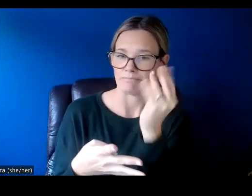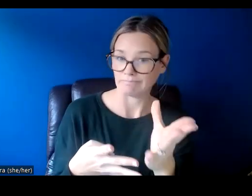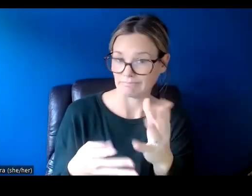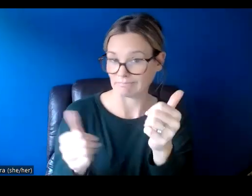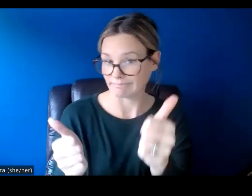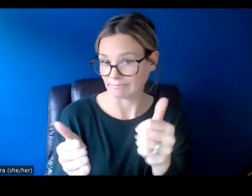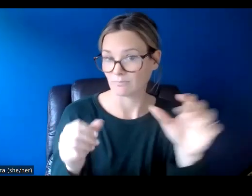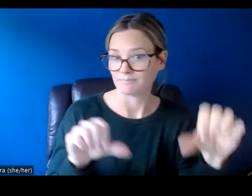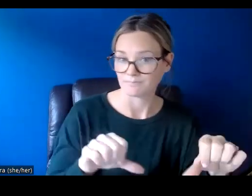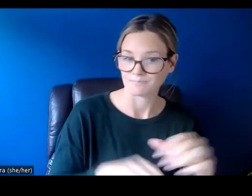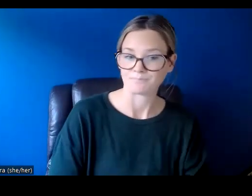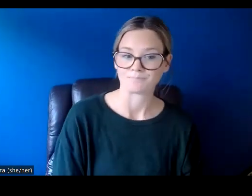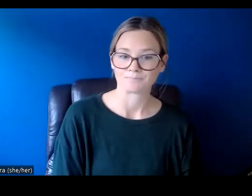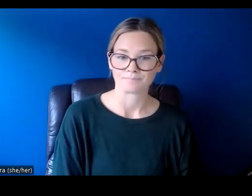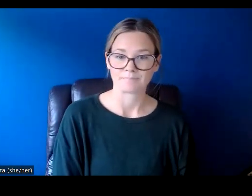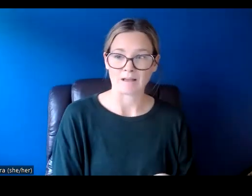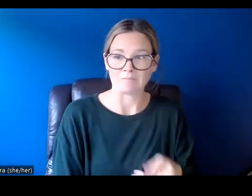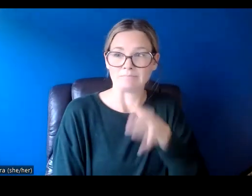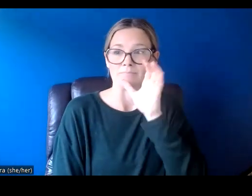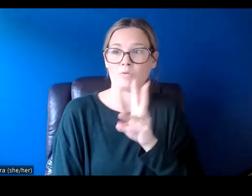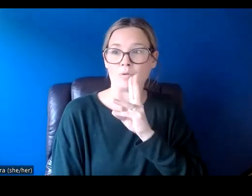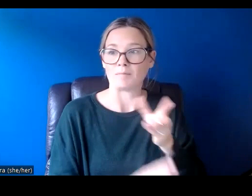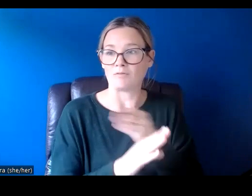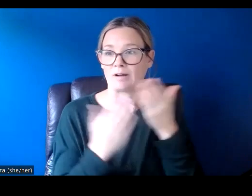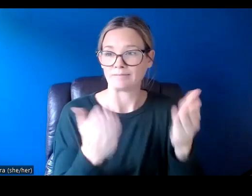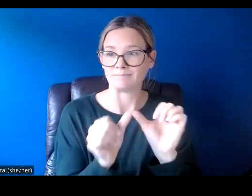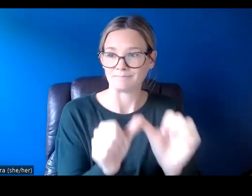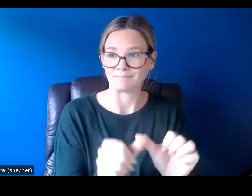Just going to grab one more drink of water before we get on to the next part.